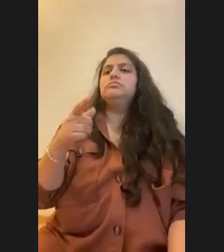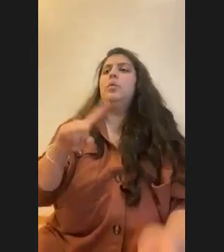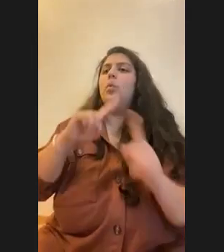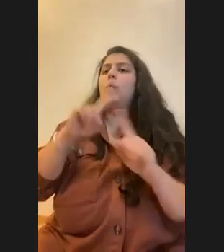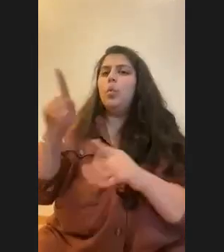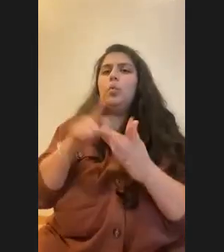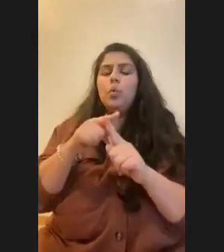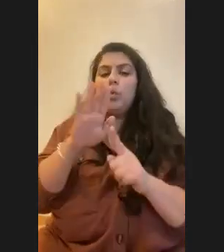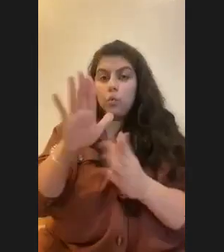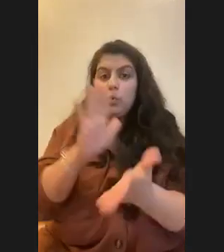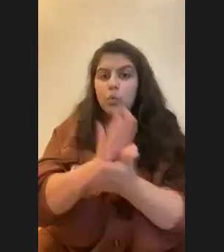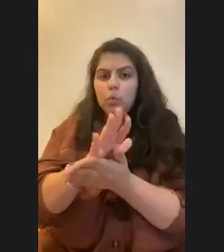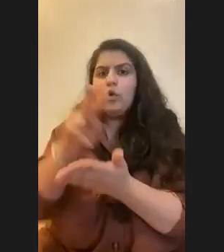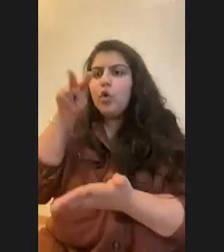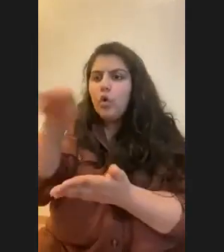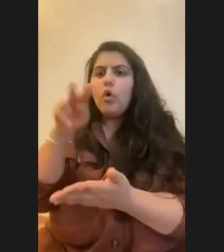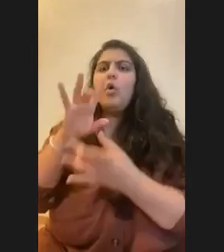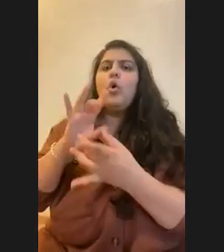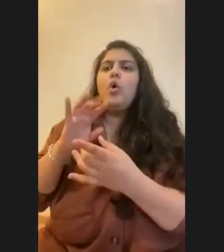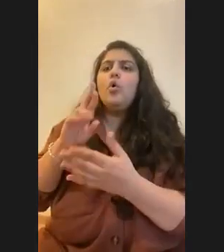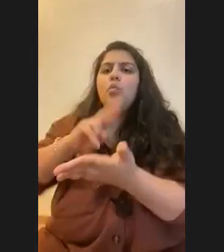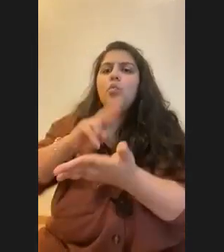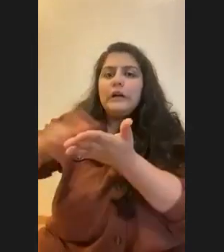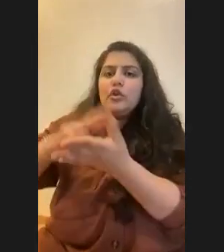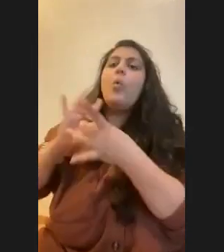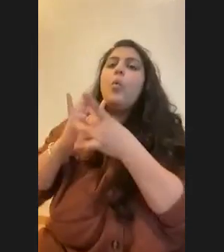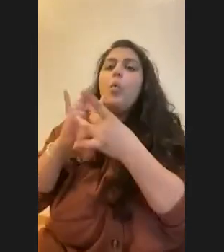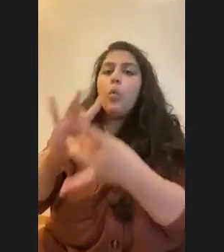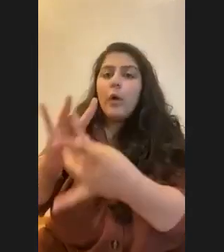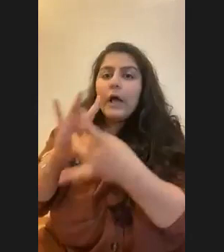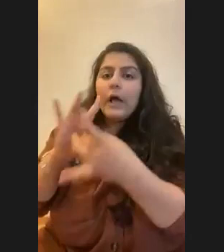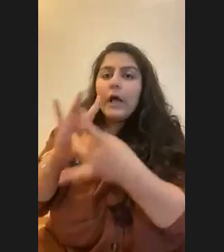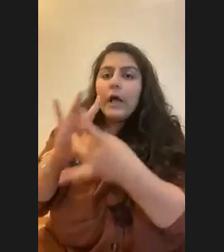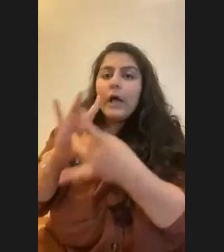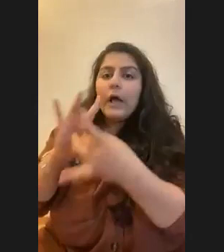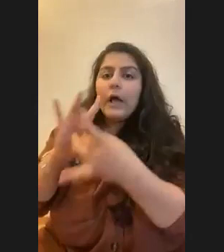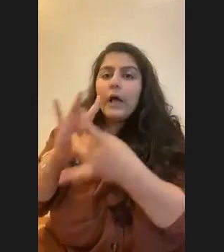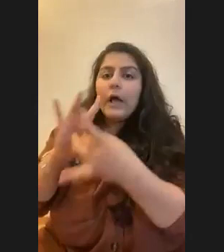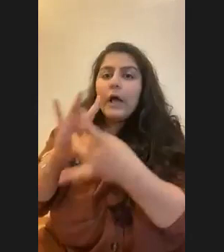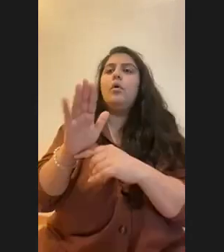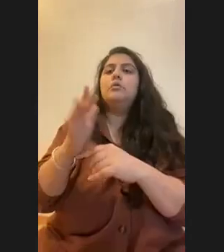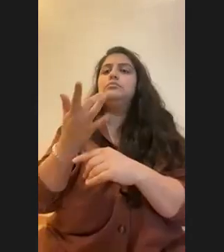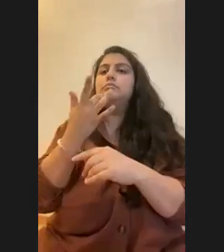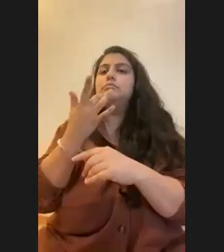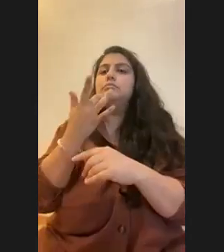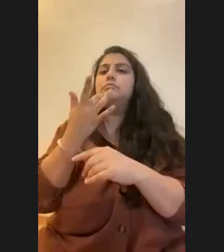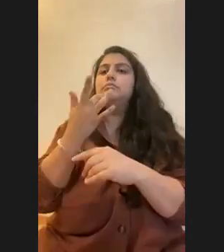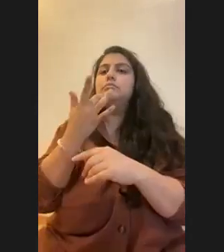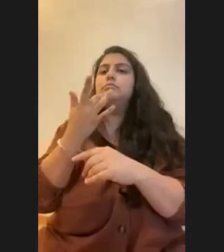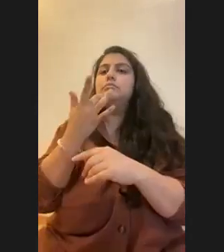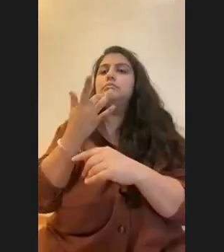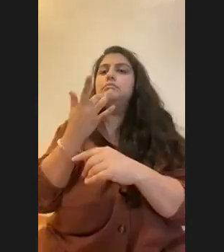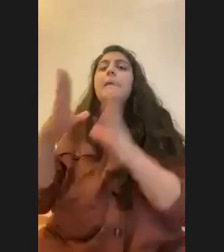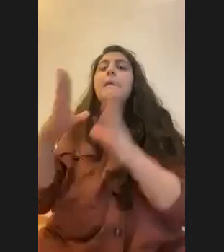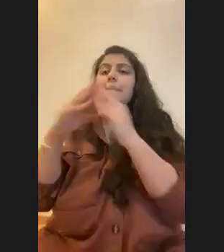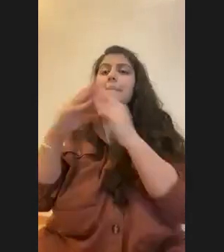looking at research related to the field you want to do and just scheduling meetings with the professors, Like don't even start off by saying that you